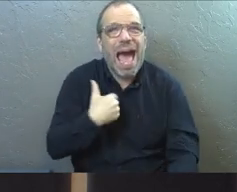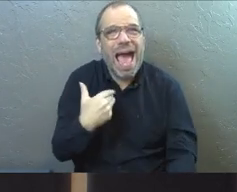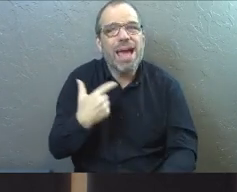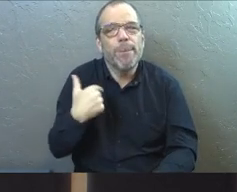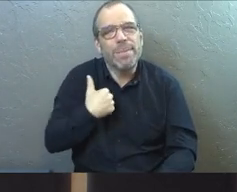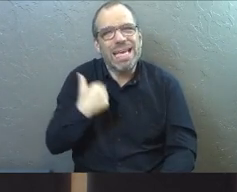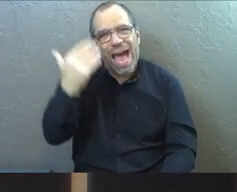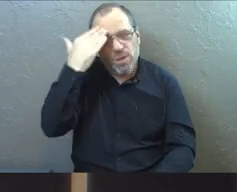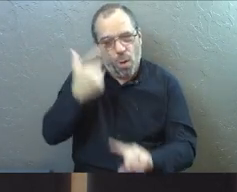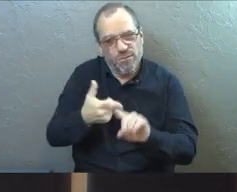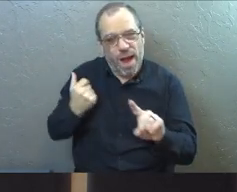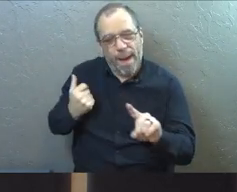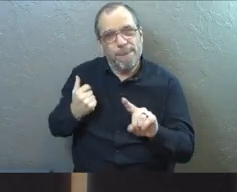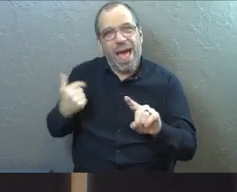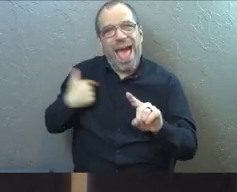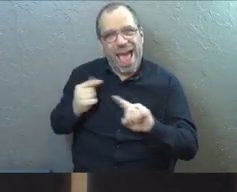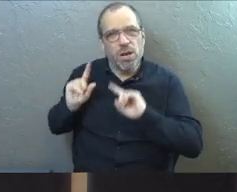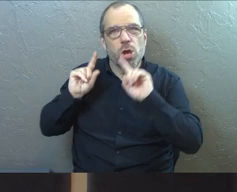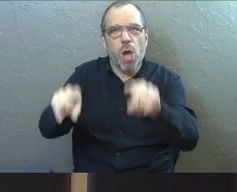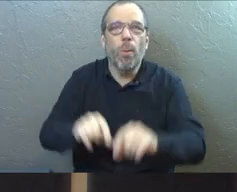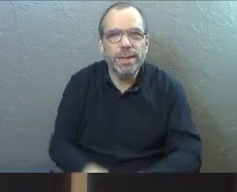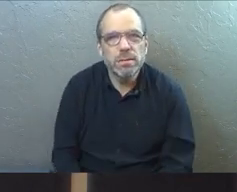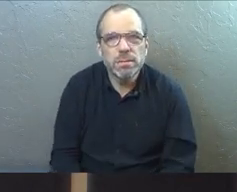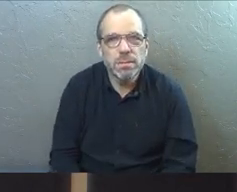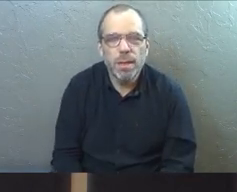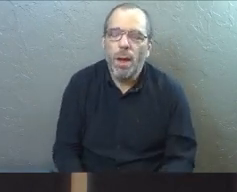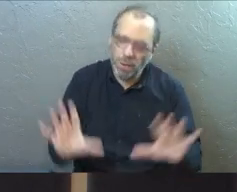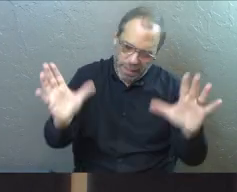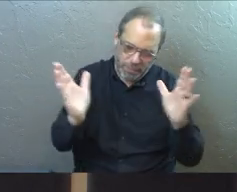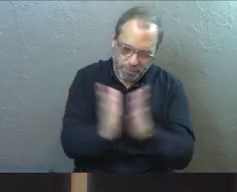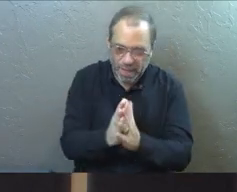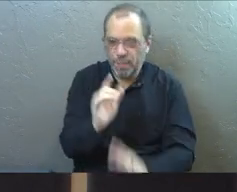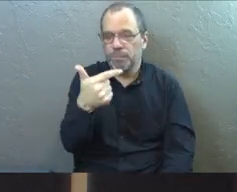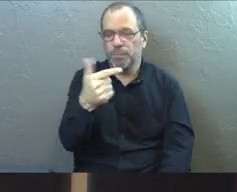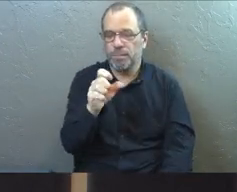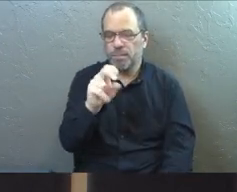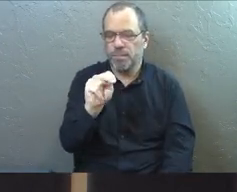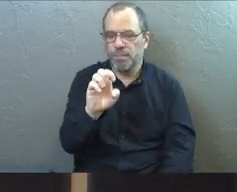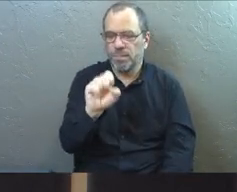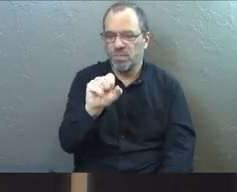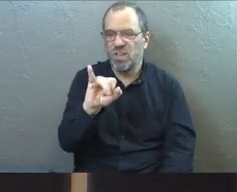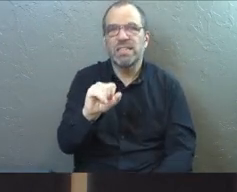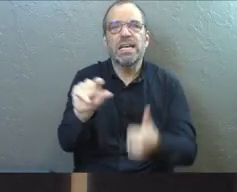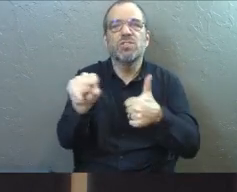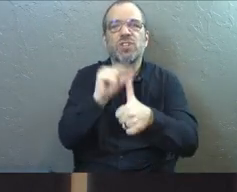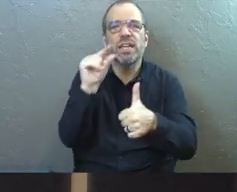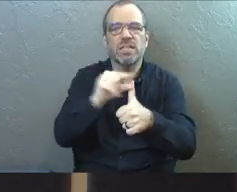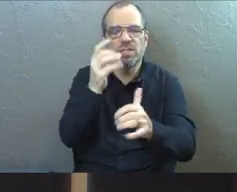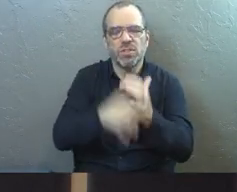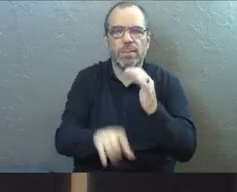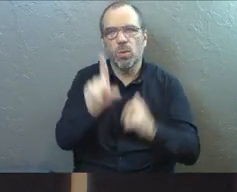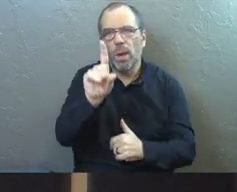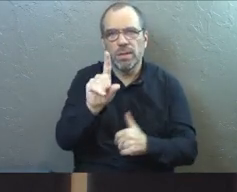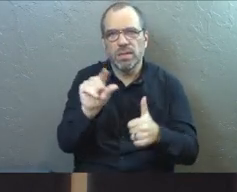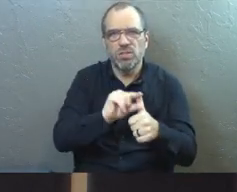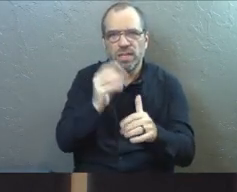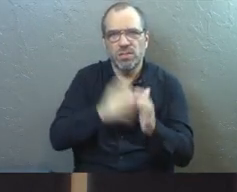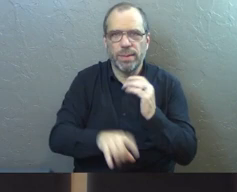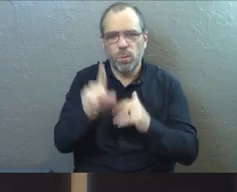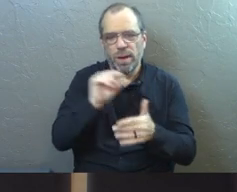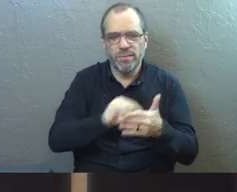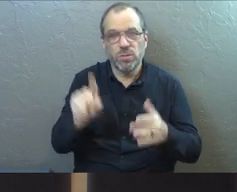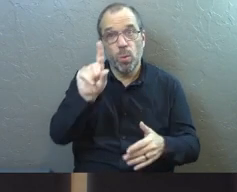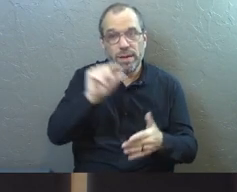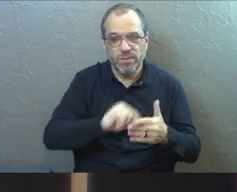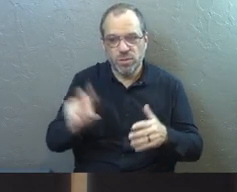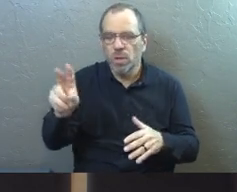came from and where I'm going. So we're going to go back to Genesis for a moment. We're going look at Genesis chapter 1, verse 1 and